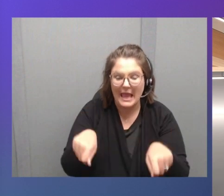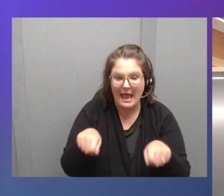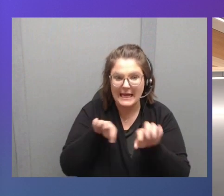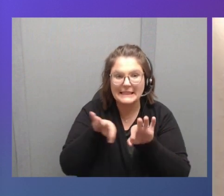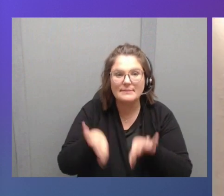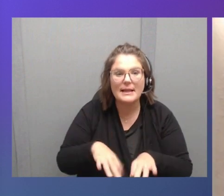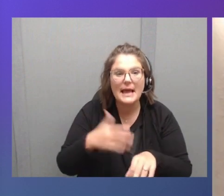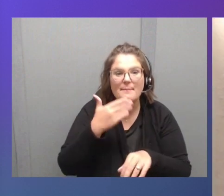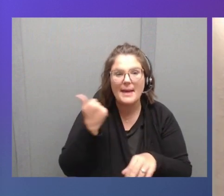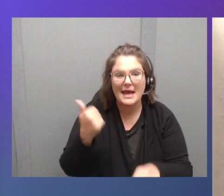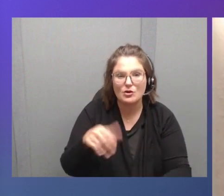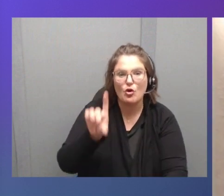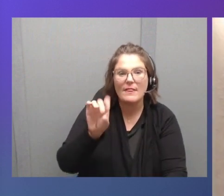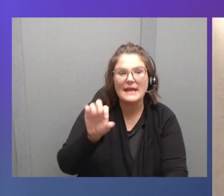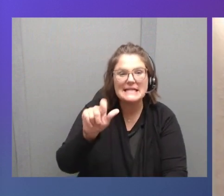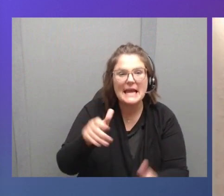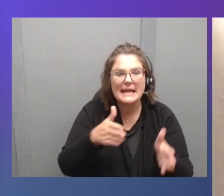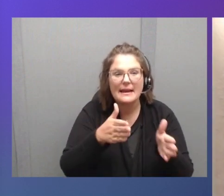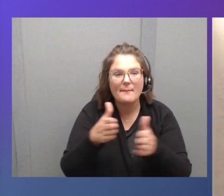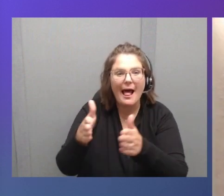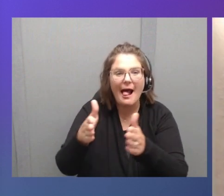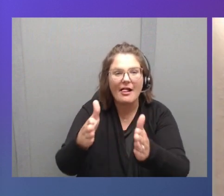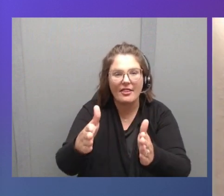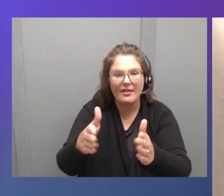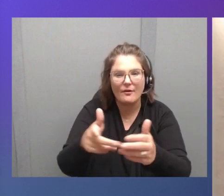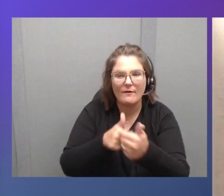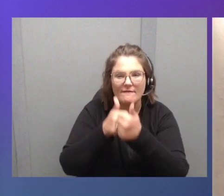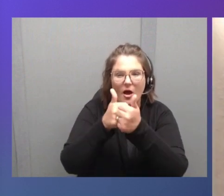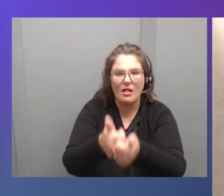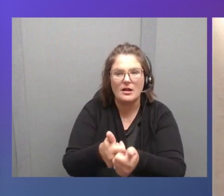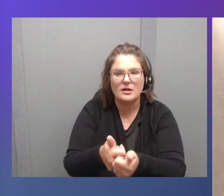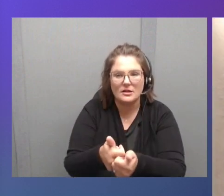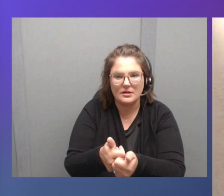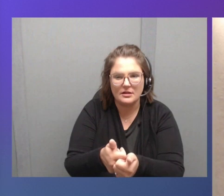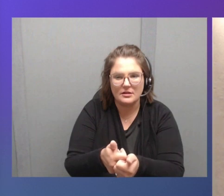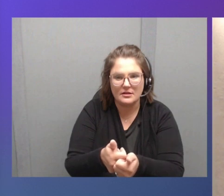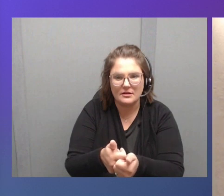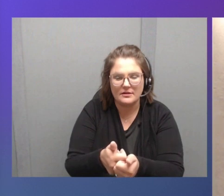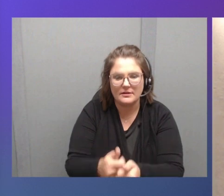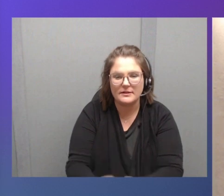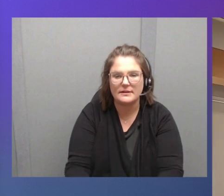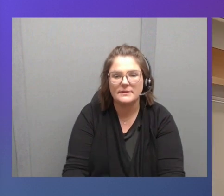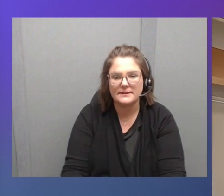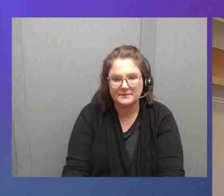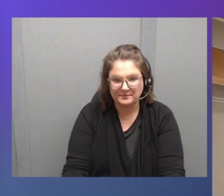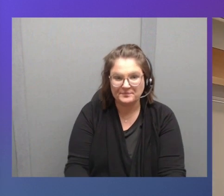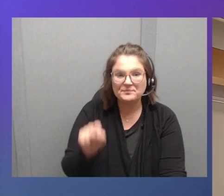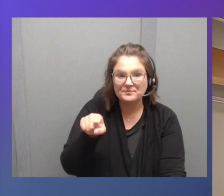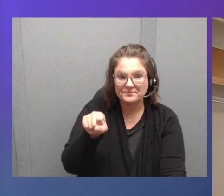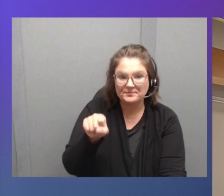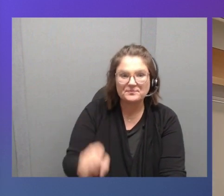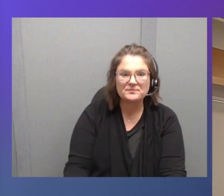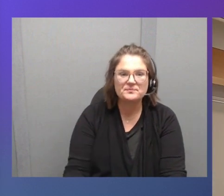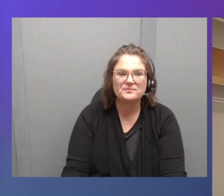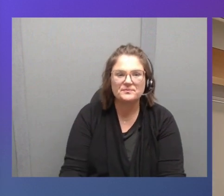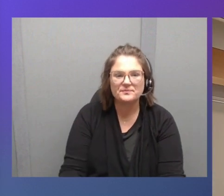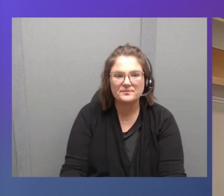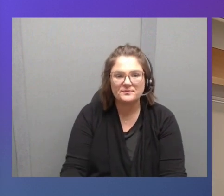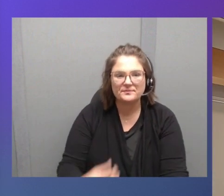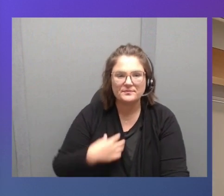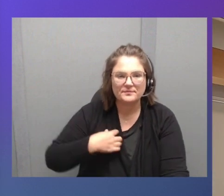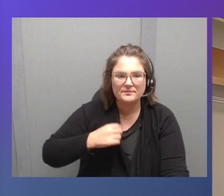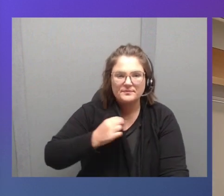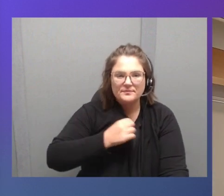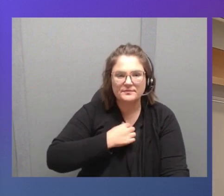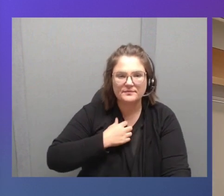followed. So we started with Seagate device, right? Absolutely. brought it in. Yes. So we brought the